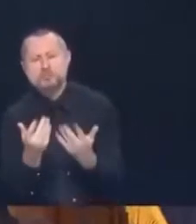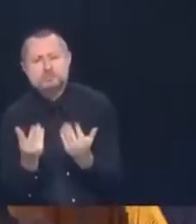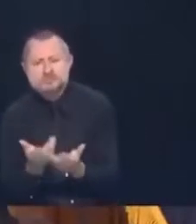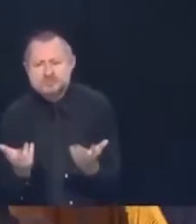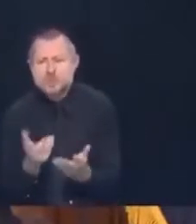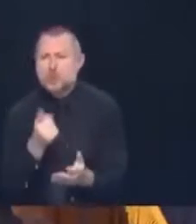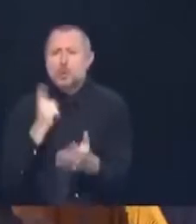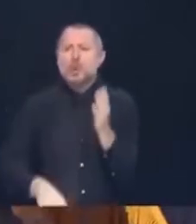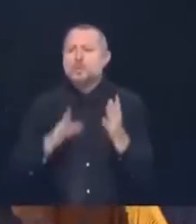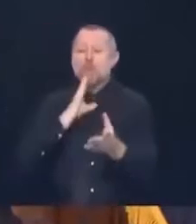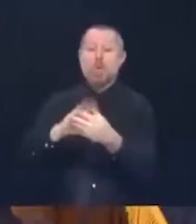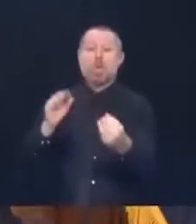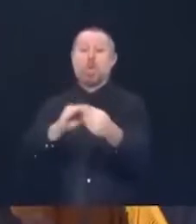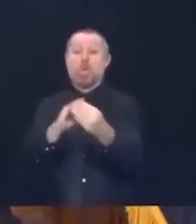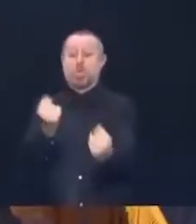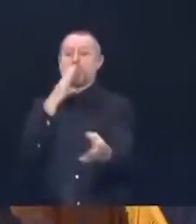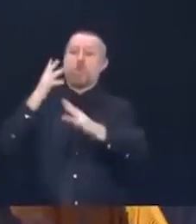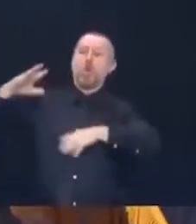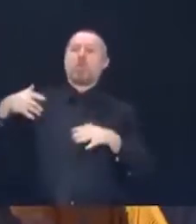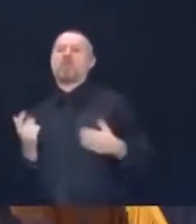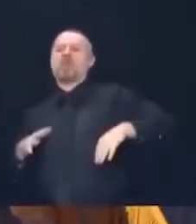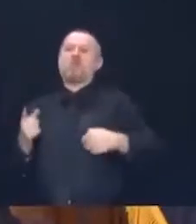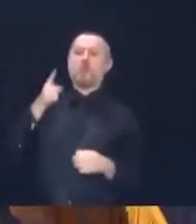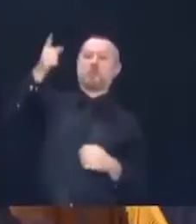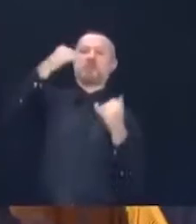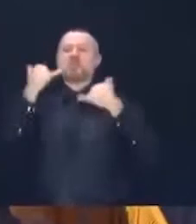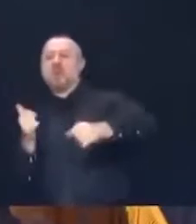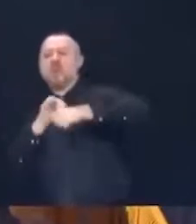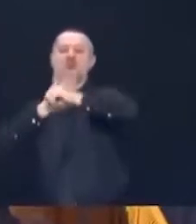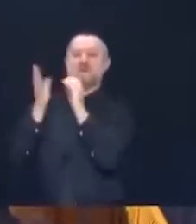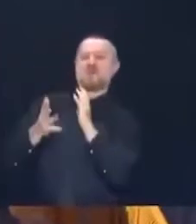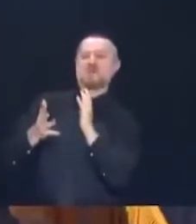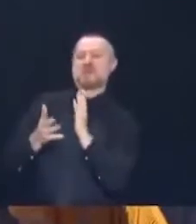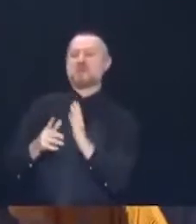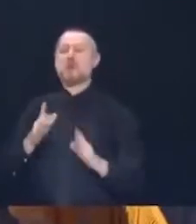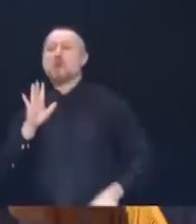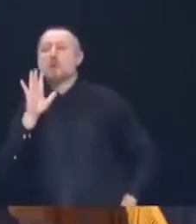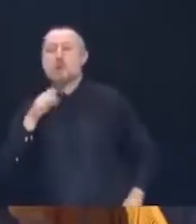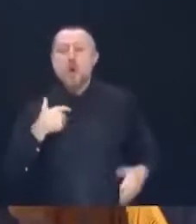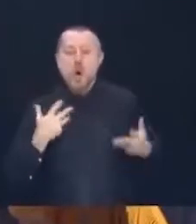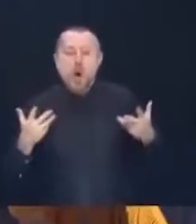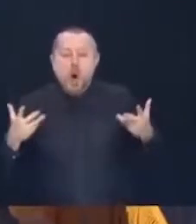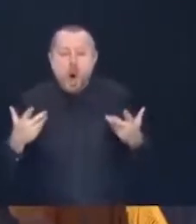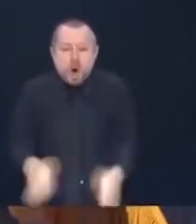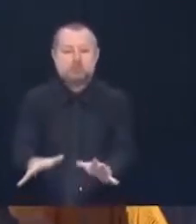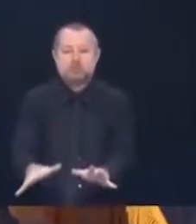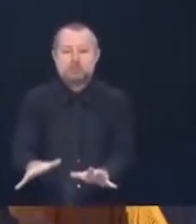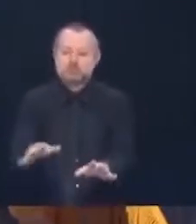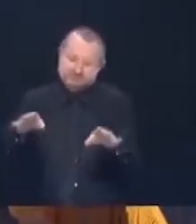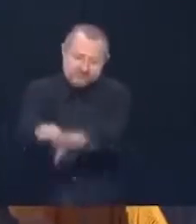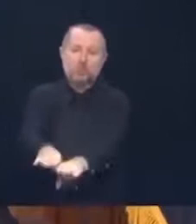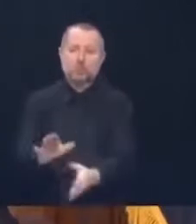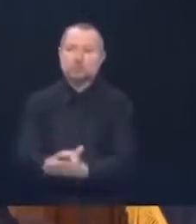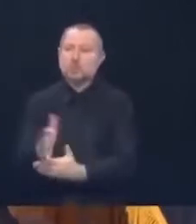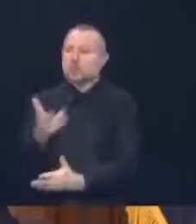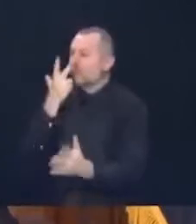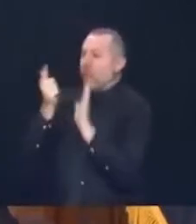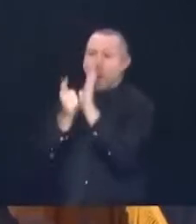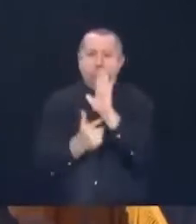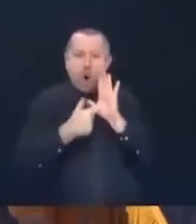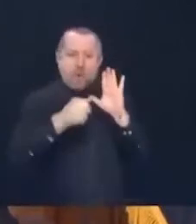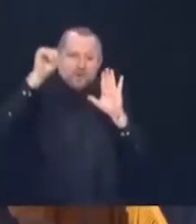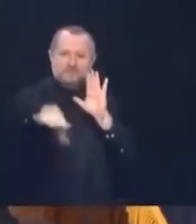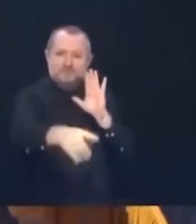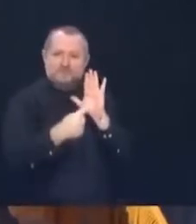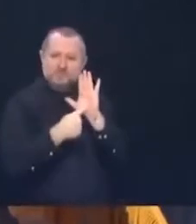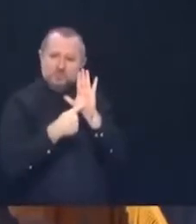are you talking about? You're now going to override. We did it already. That's the law. An orange zone and